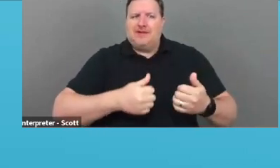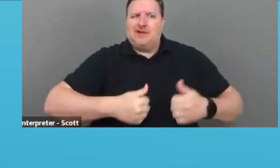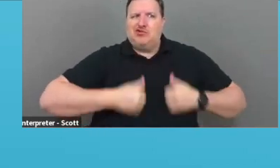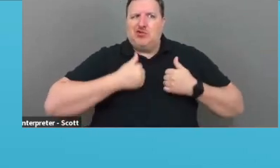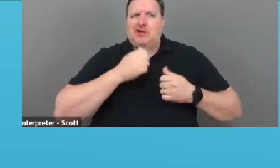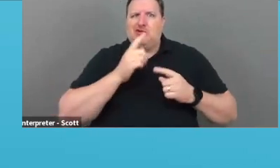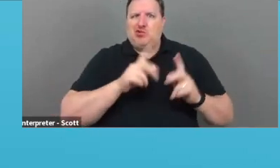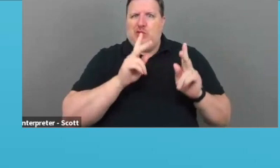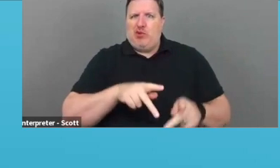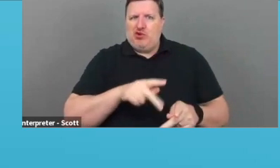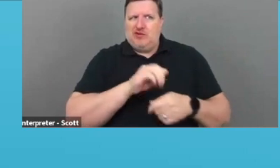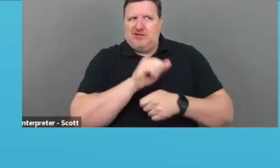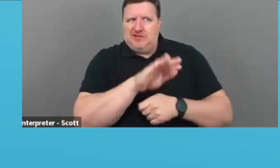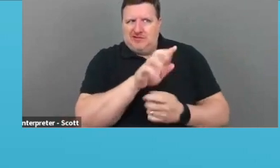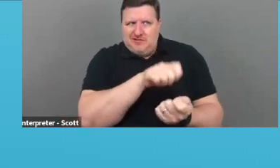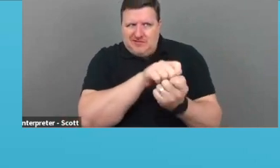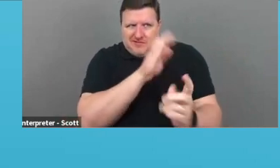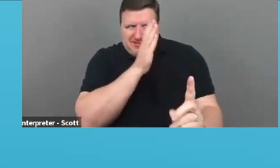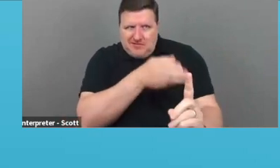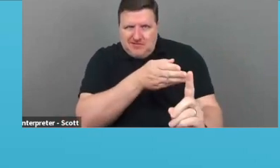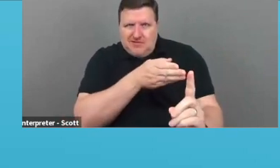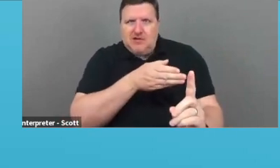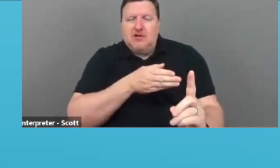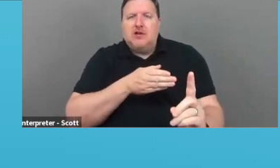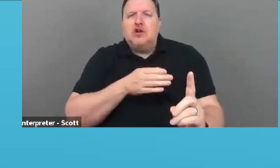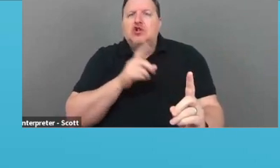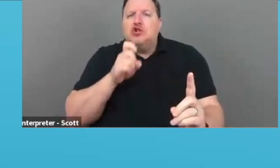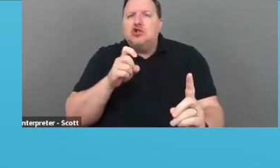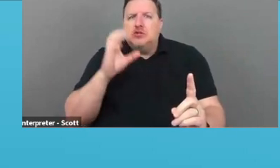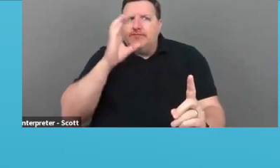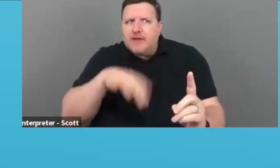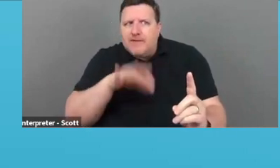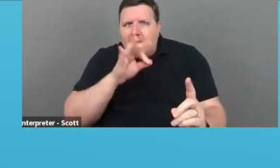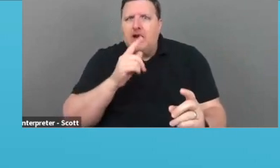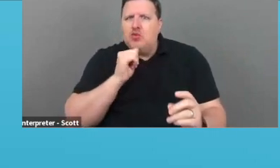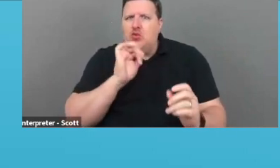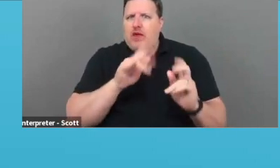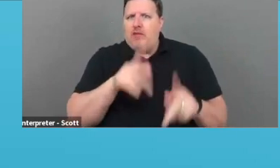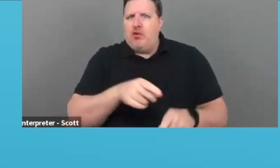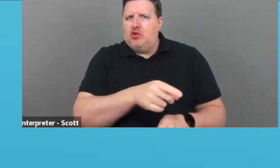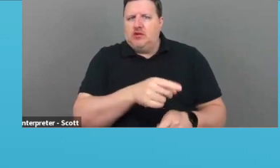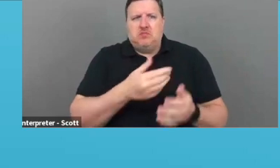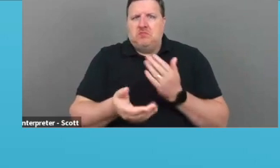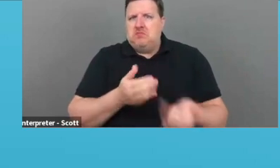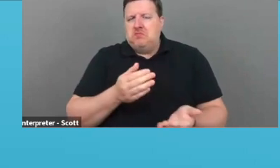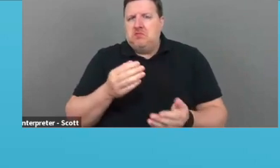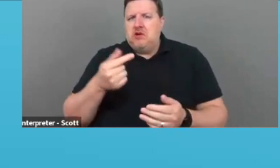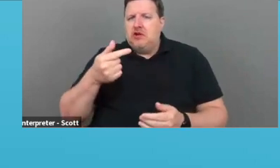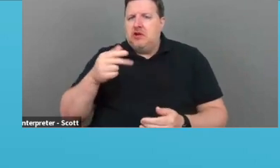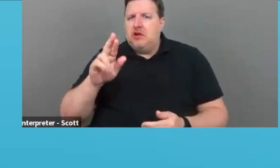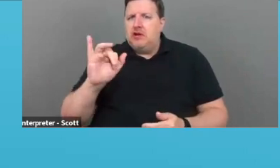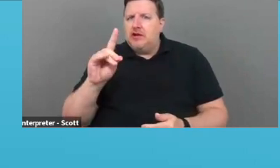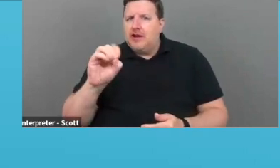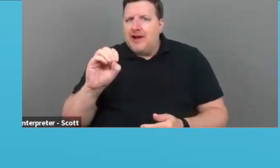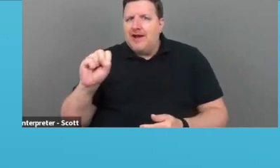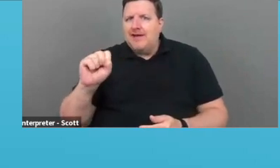person. You should be able to find who that person is, whether it's on GuideStar or a website